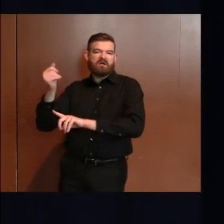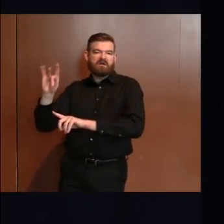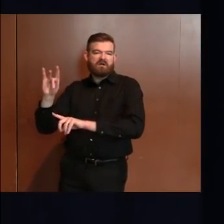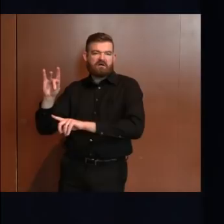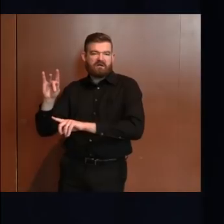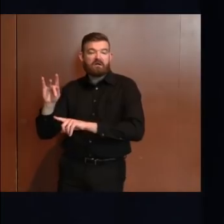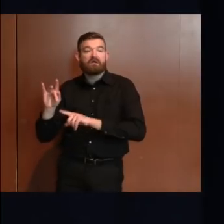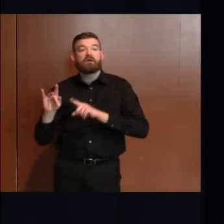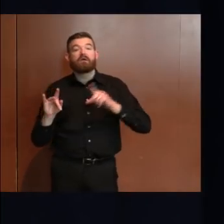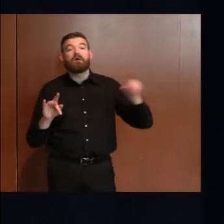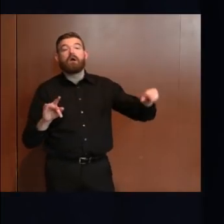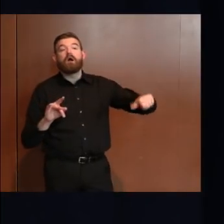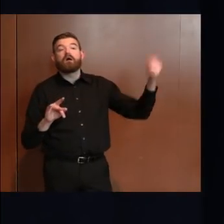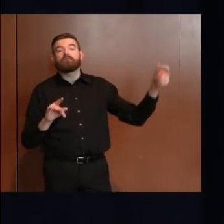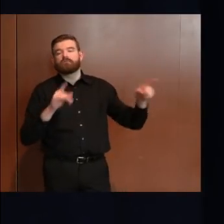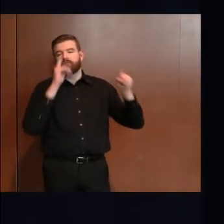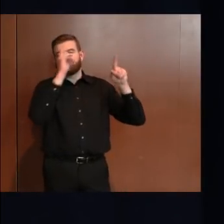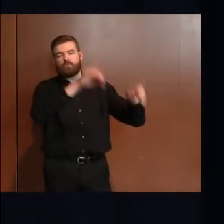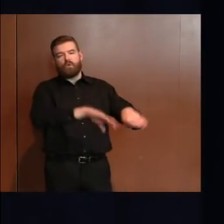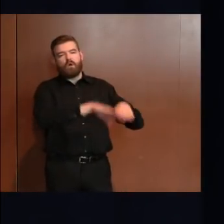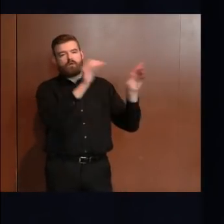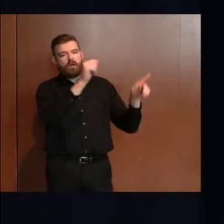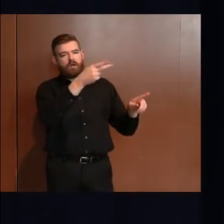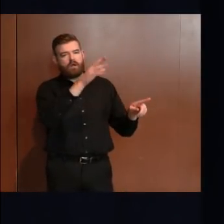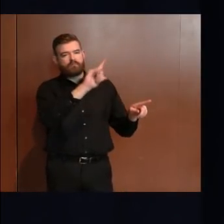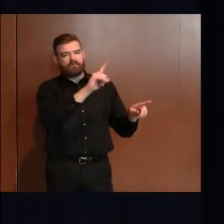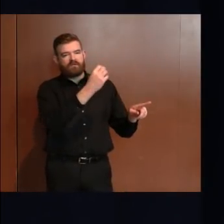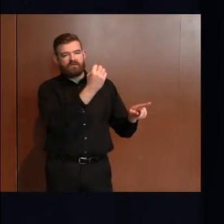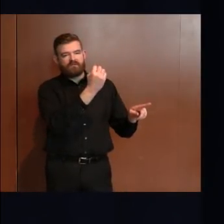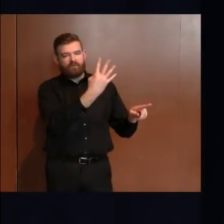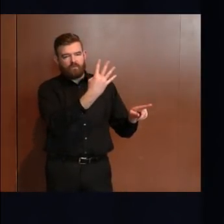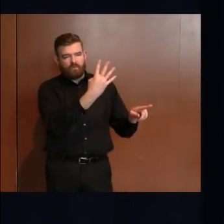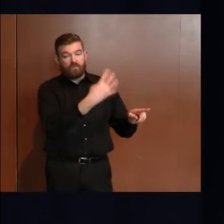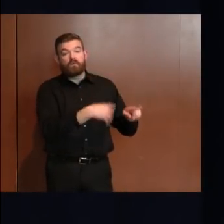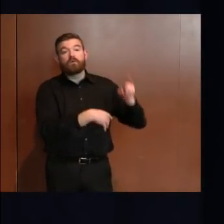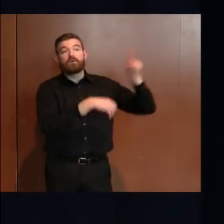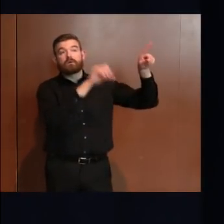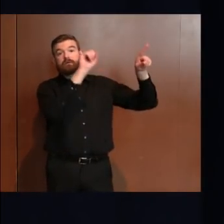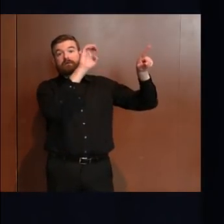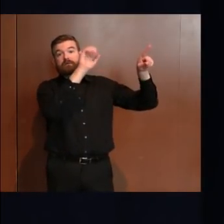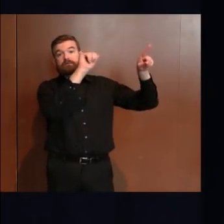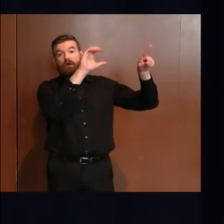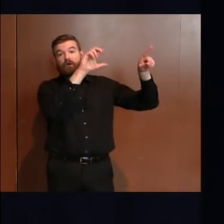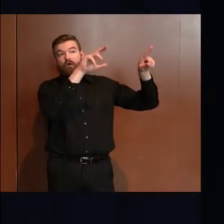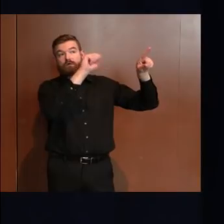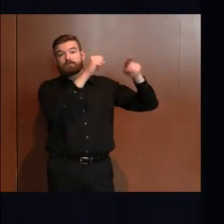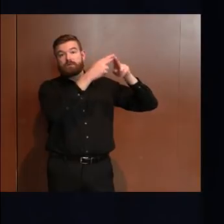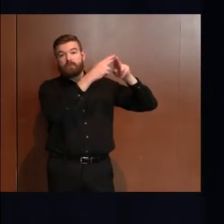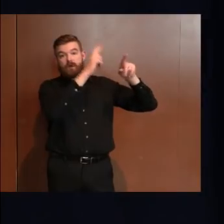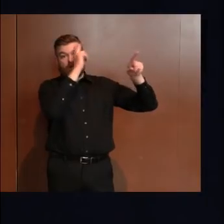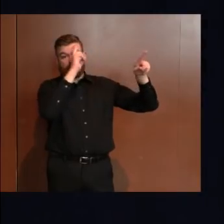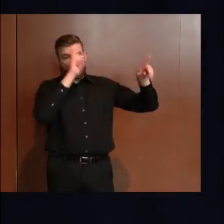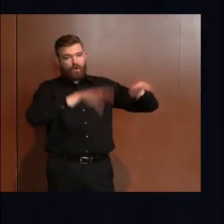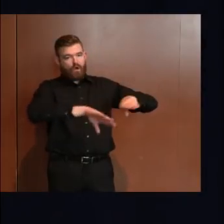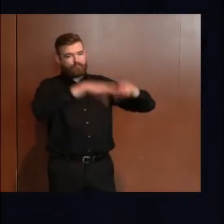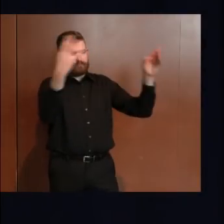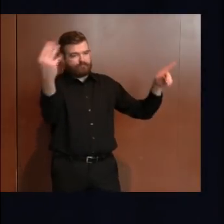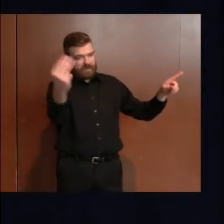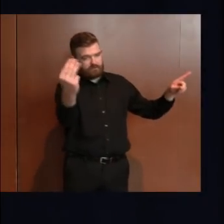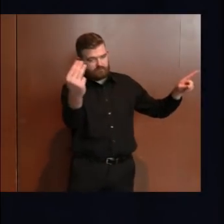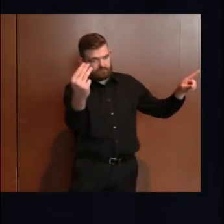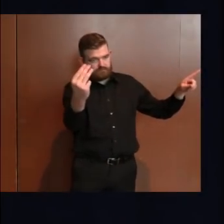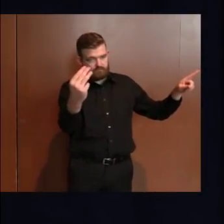I just wanted to clarify that. Secaucus open for patients on Monday again slowly but surely. On Wednesday